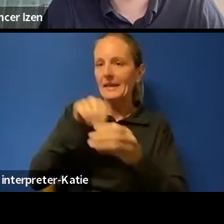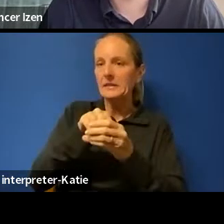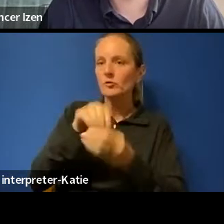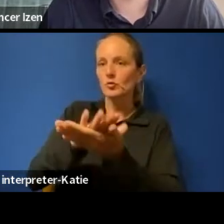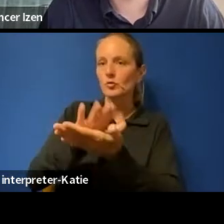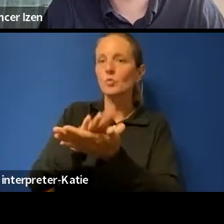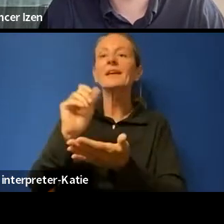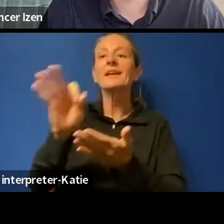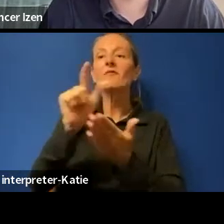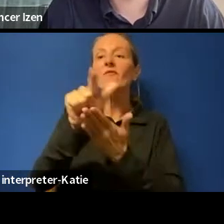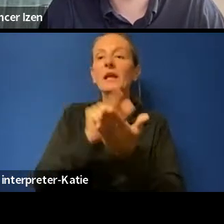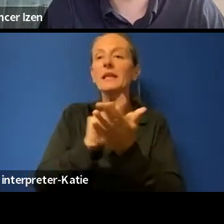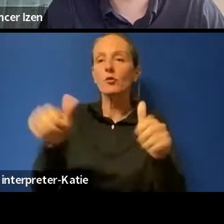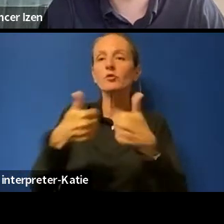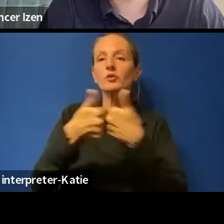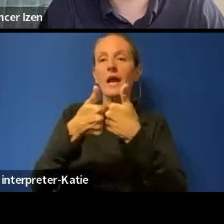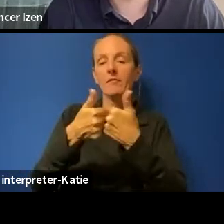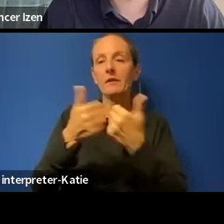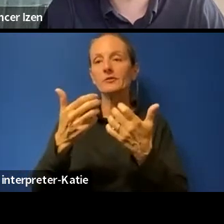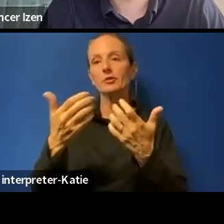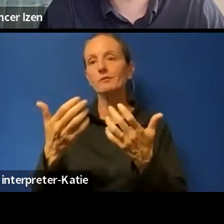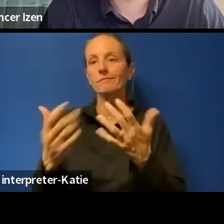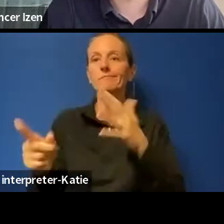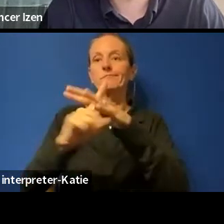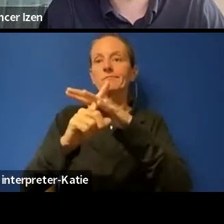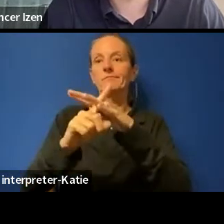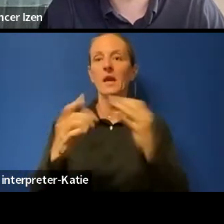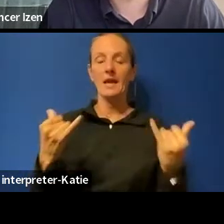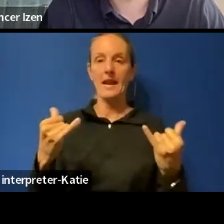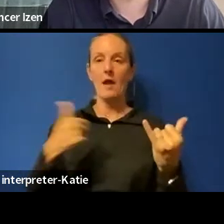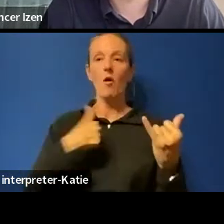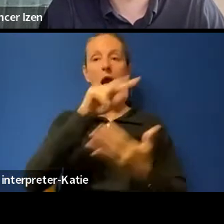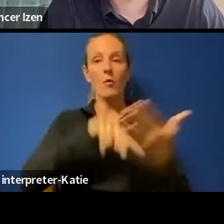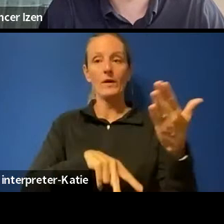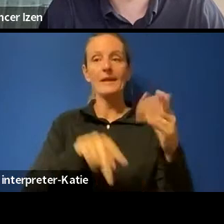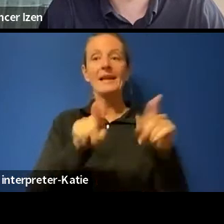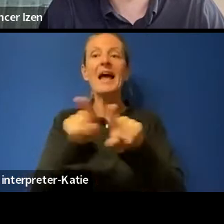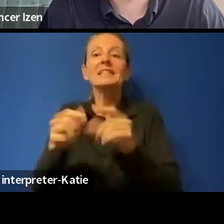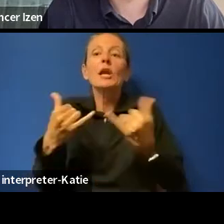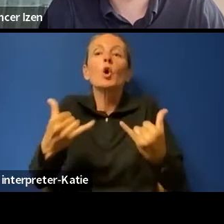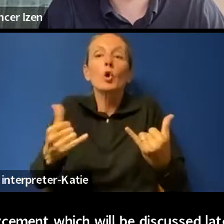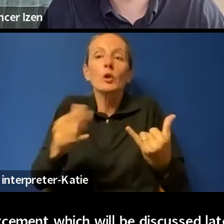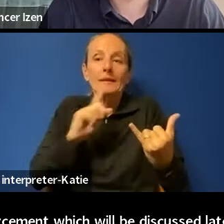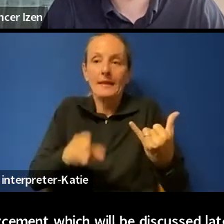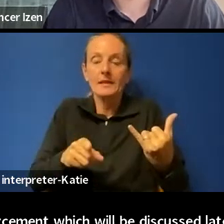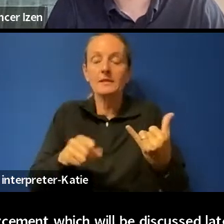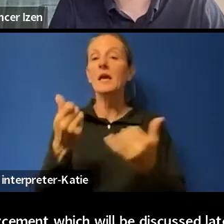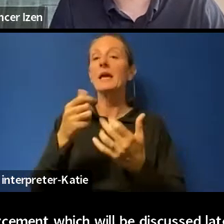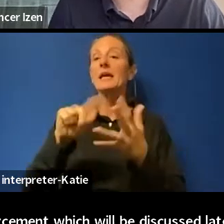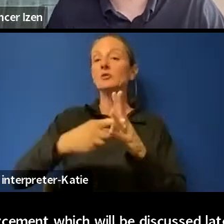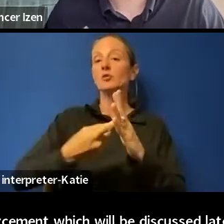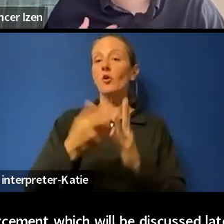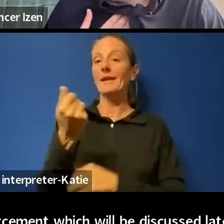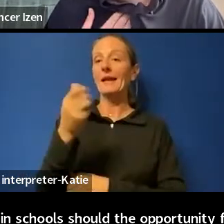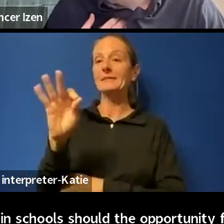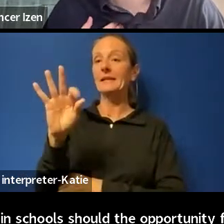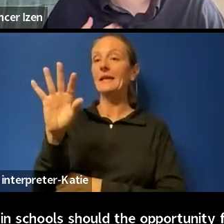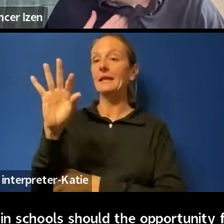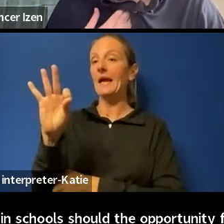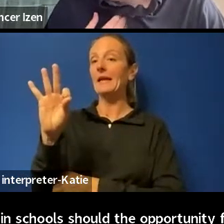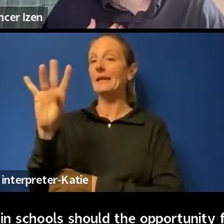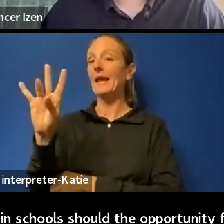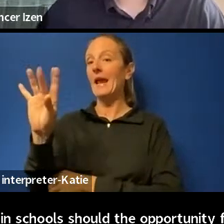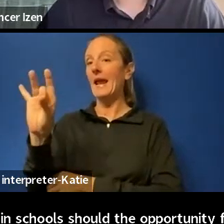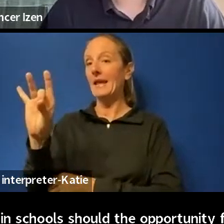But I'm going to walk us through the case law today as it currently stands. It started in 1998 with a Supreme Court of Canada